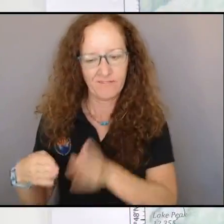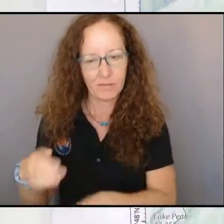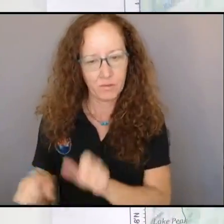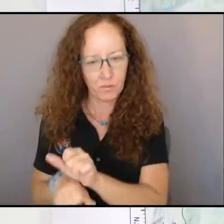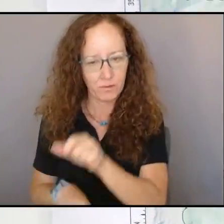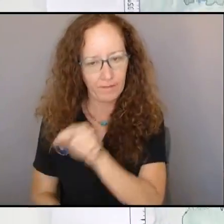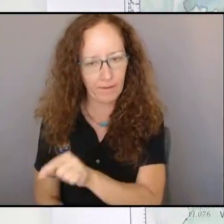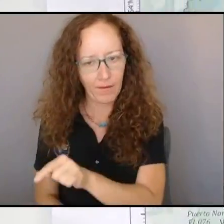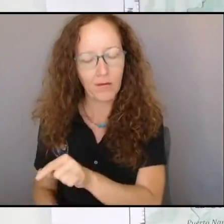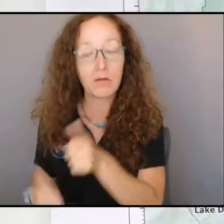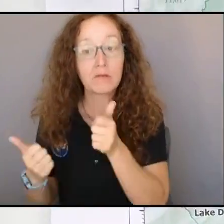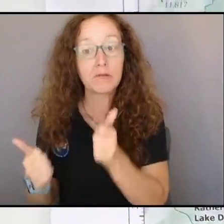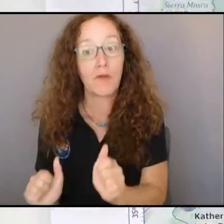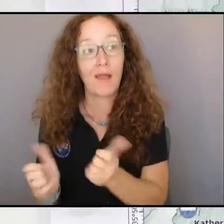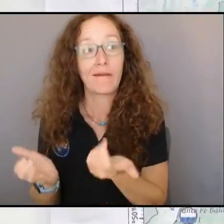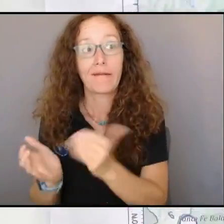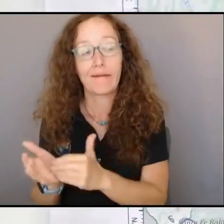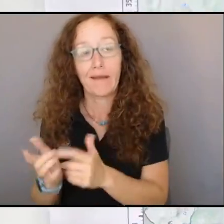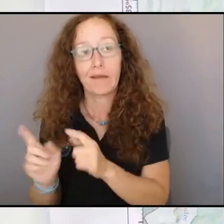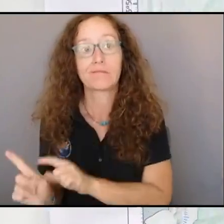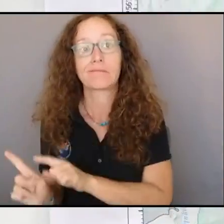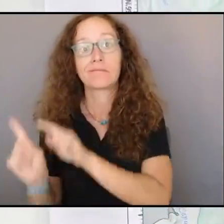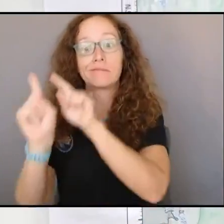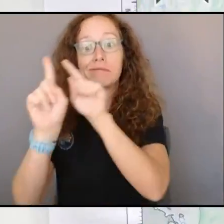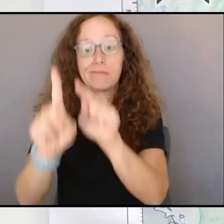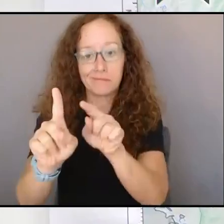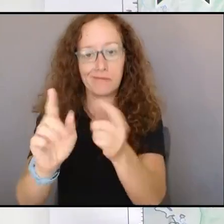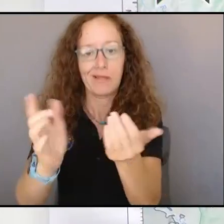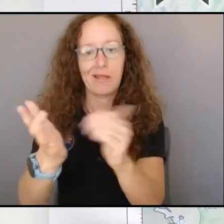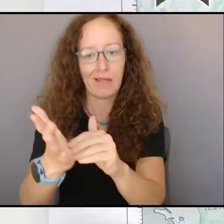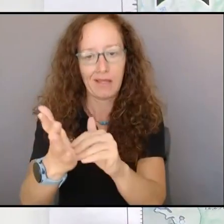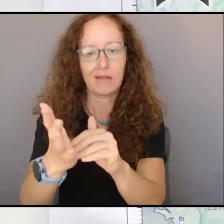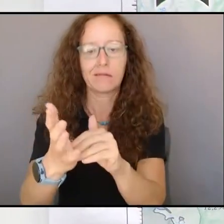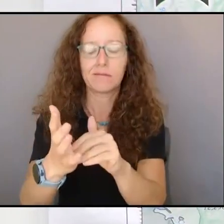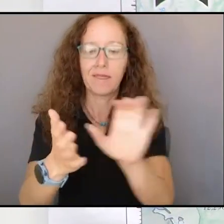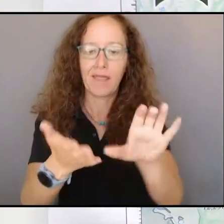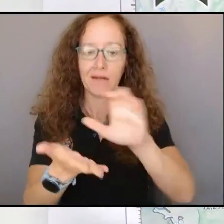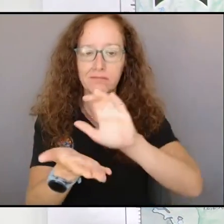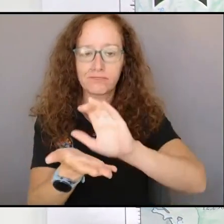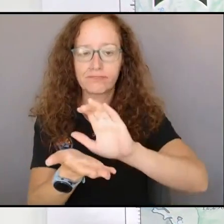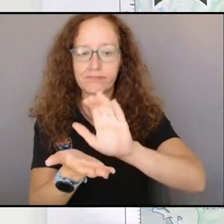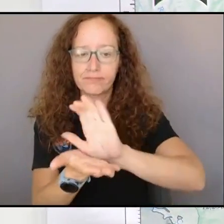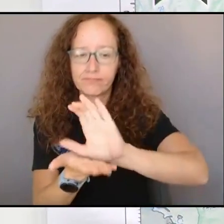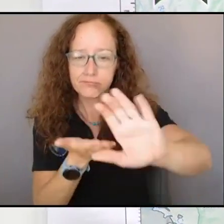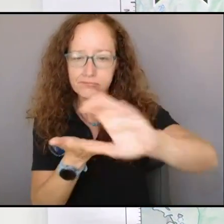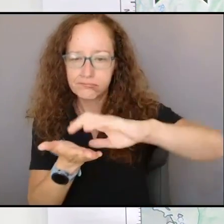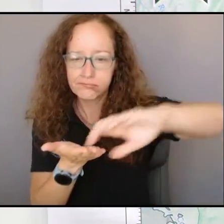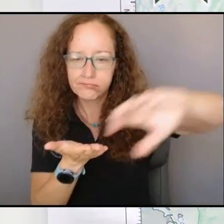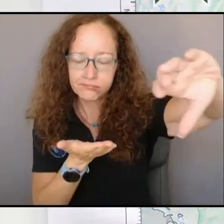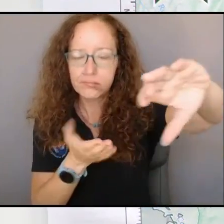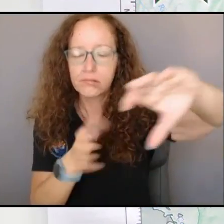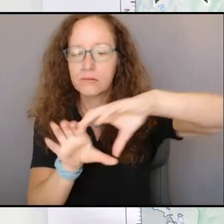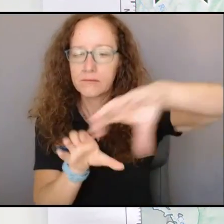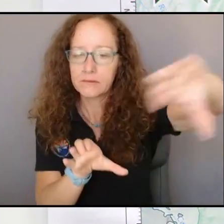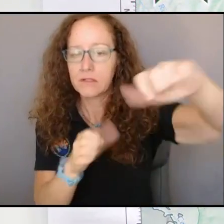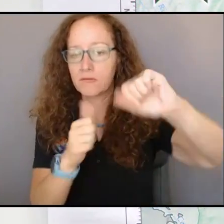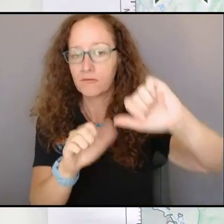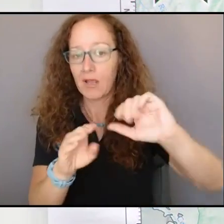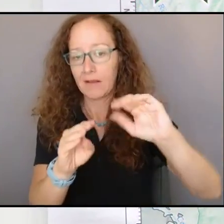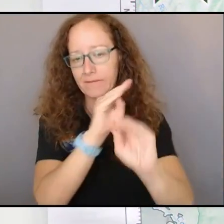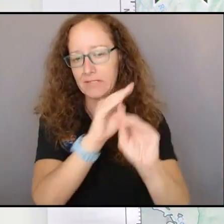and again re-engage up here to get this piece of dozer line that comes off the hand line above iron gate.